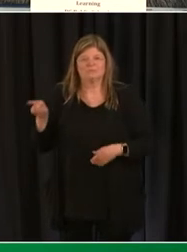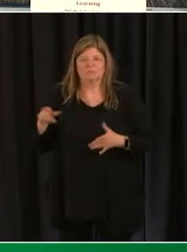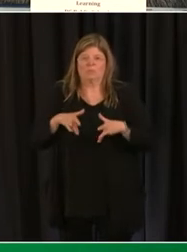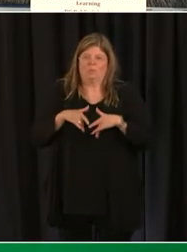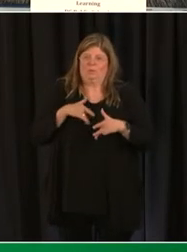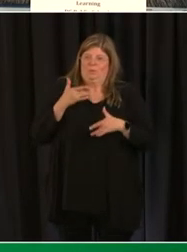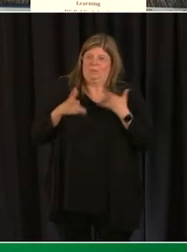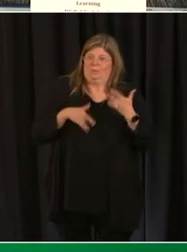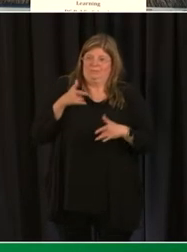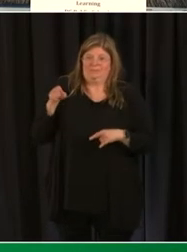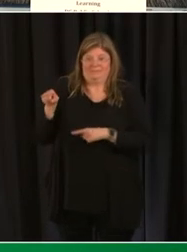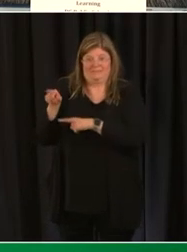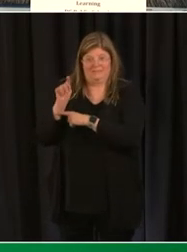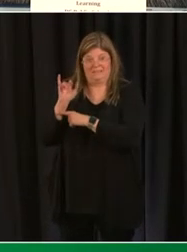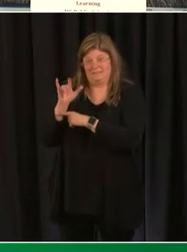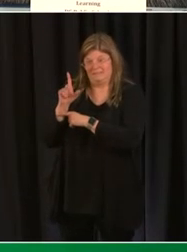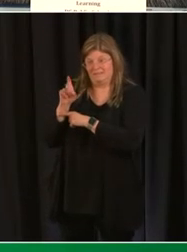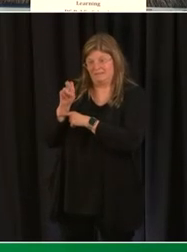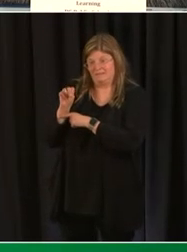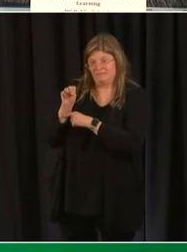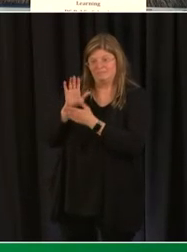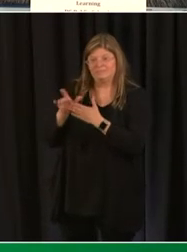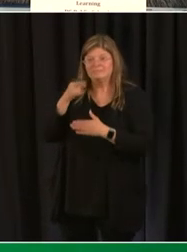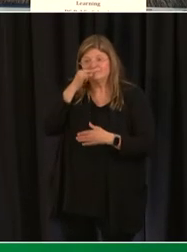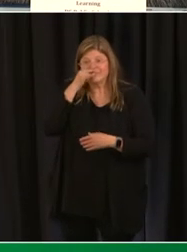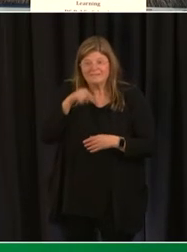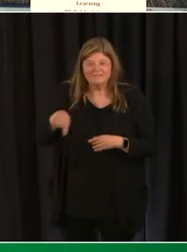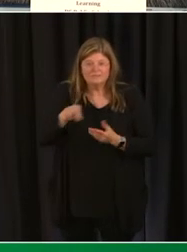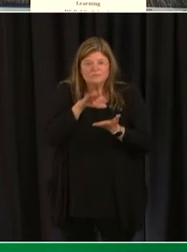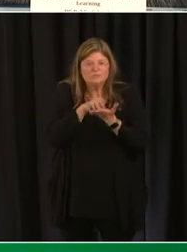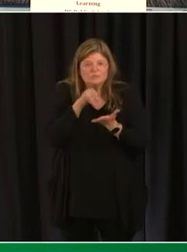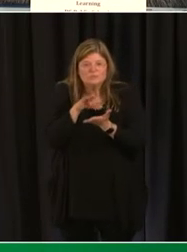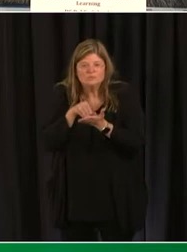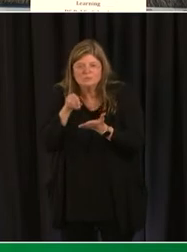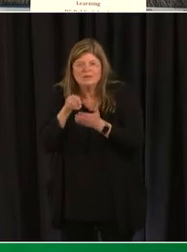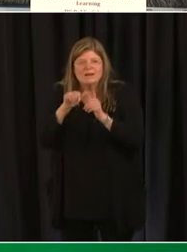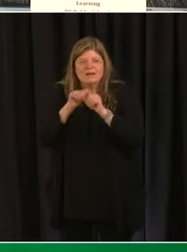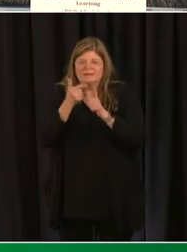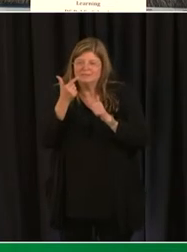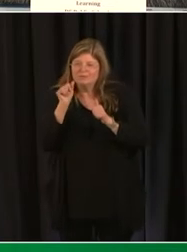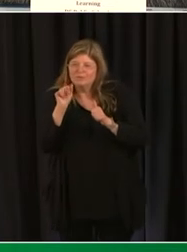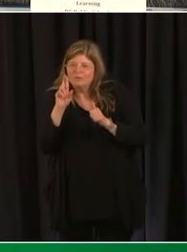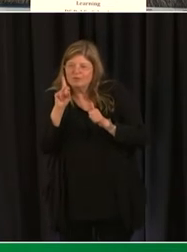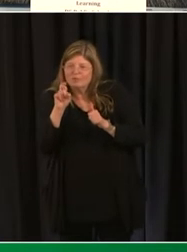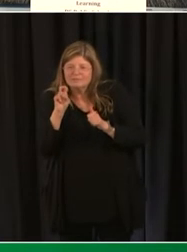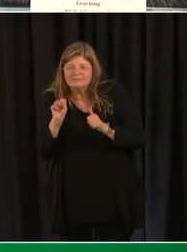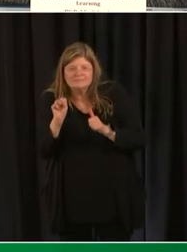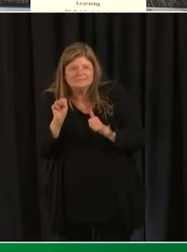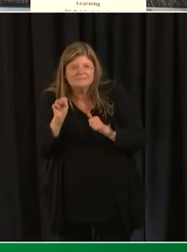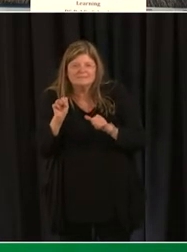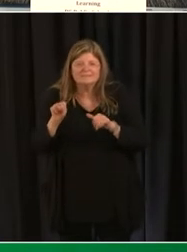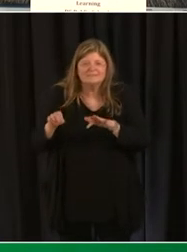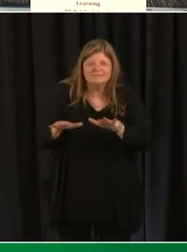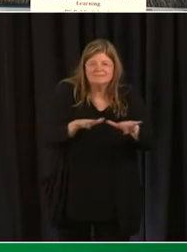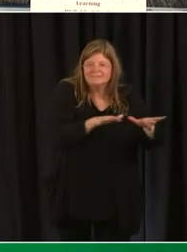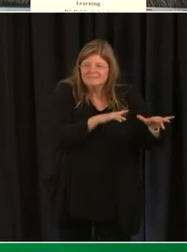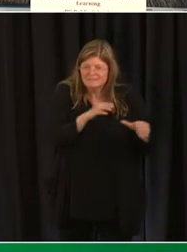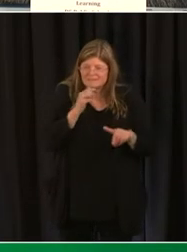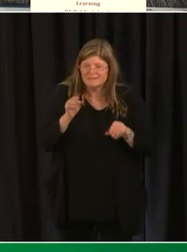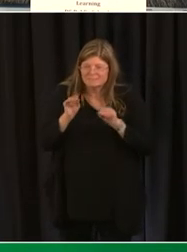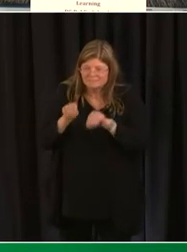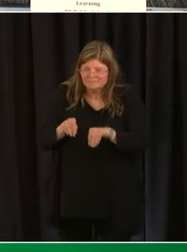so at Tyler the kiddos were learning about gardening and they had been learning they had been planting